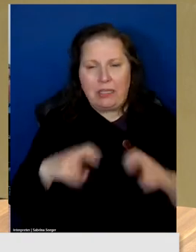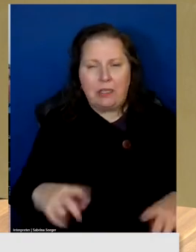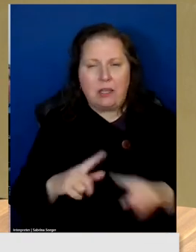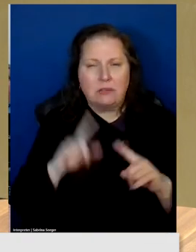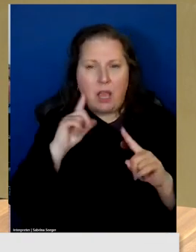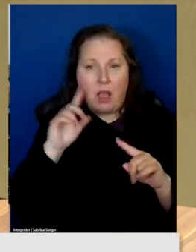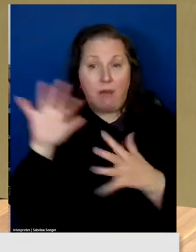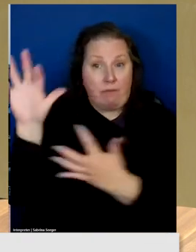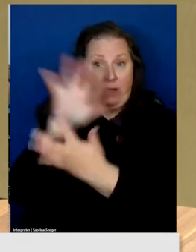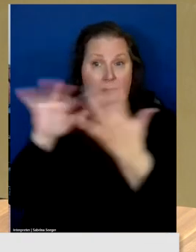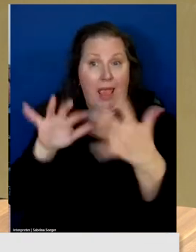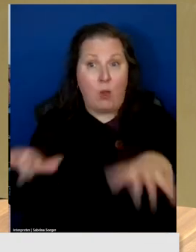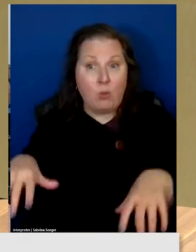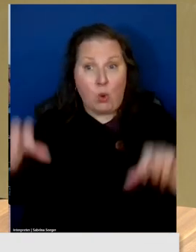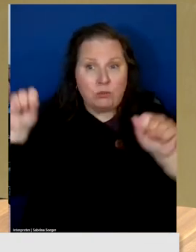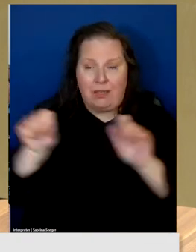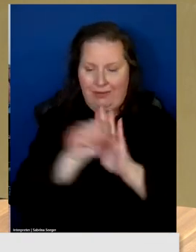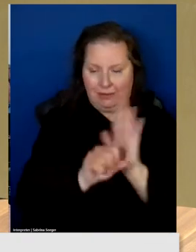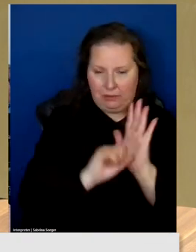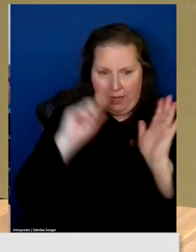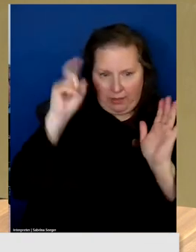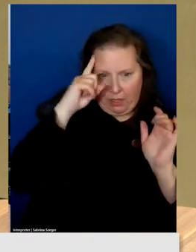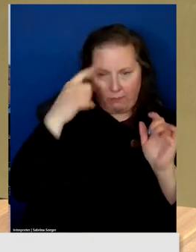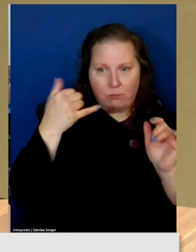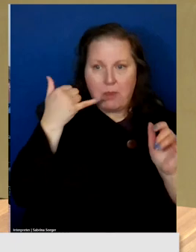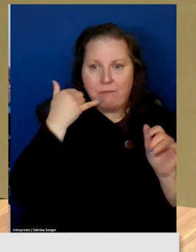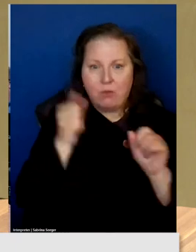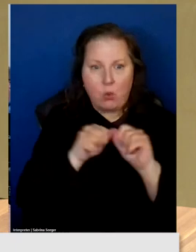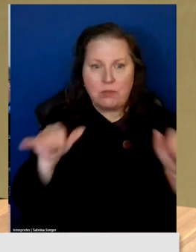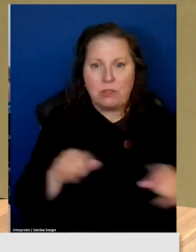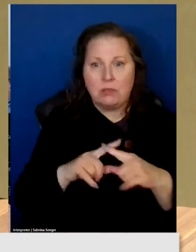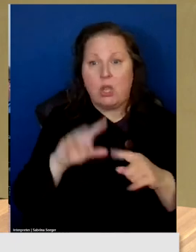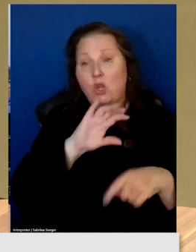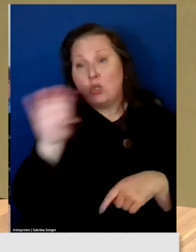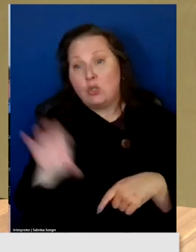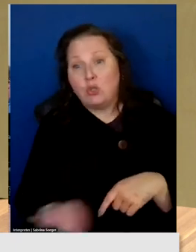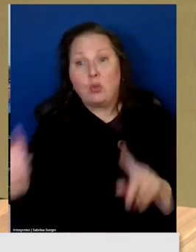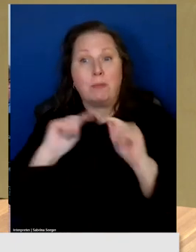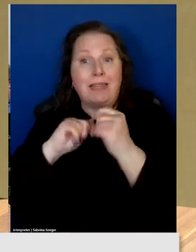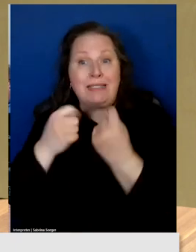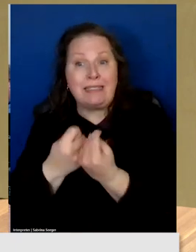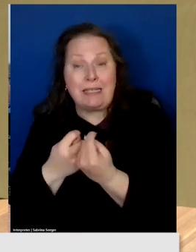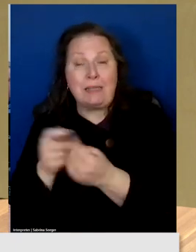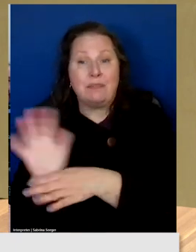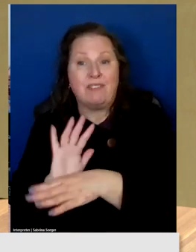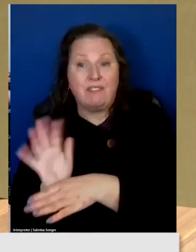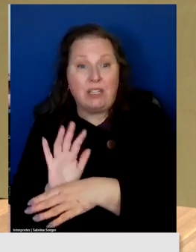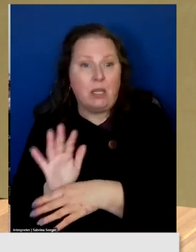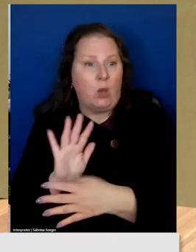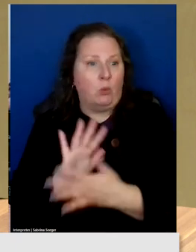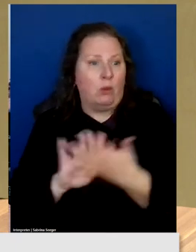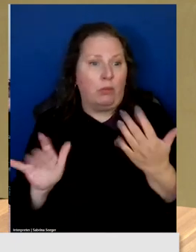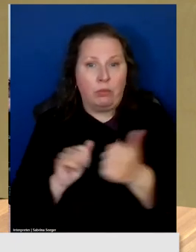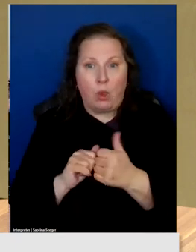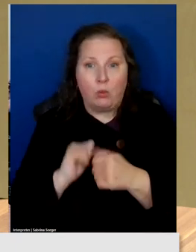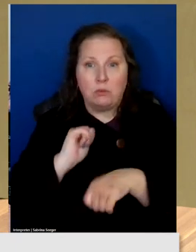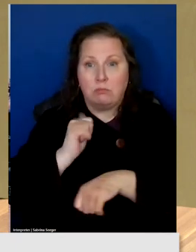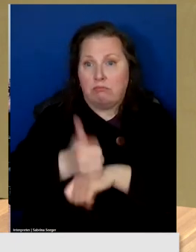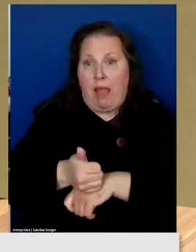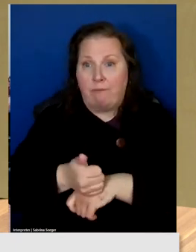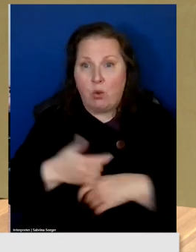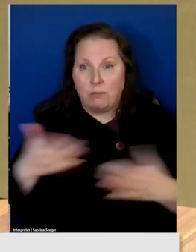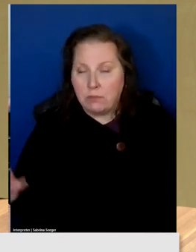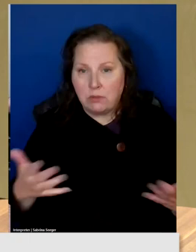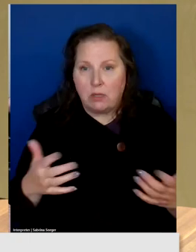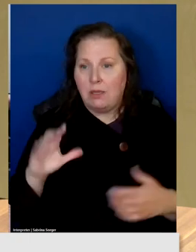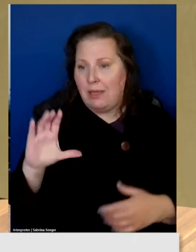hosting. Our state government phone system, our zoom and teams video, uh, platforms. Our